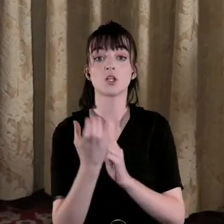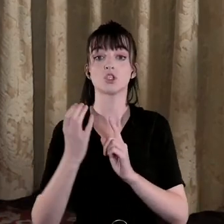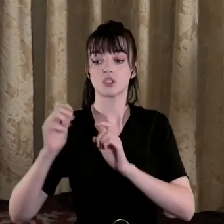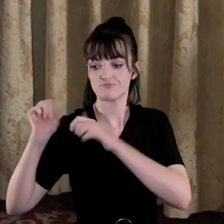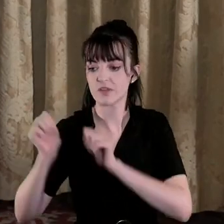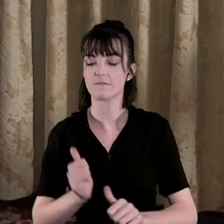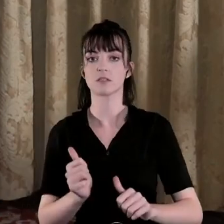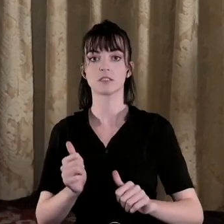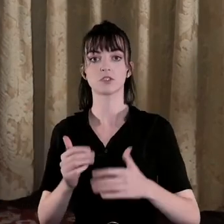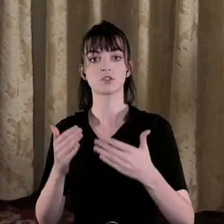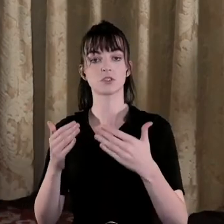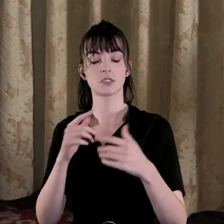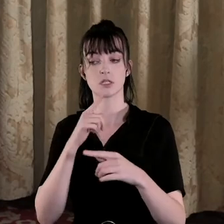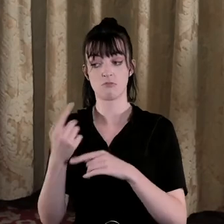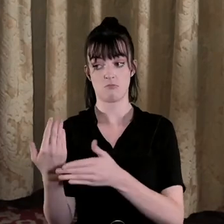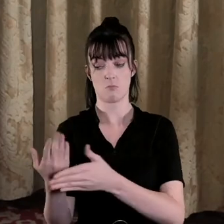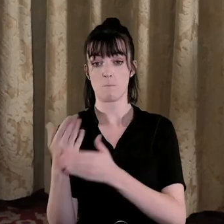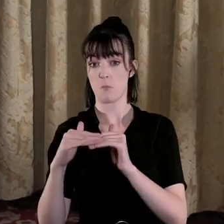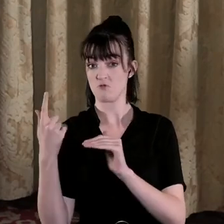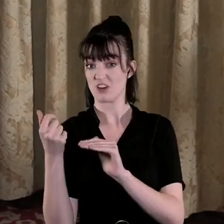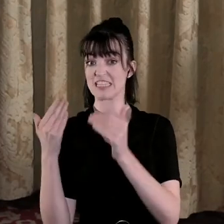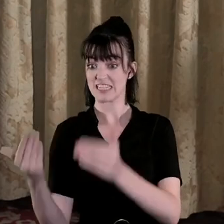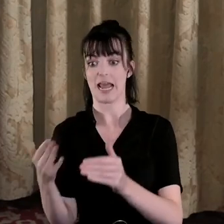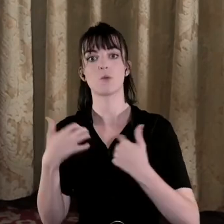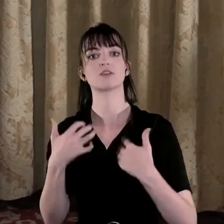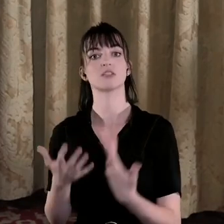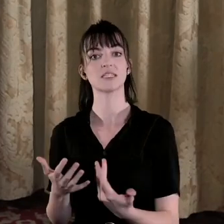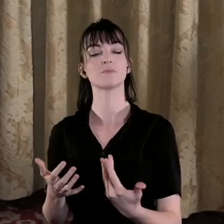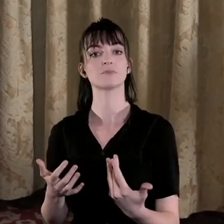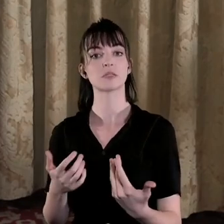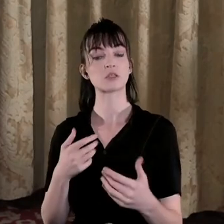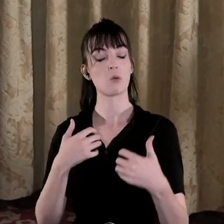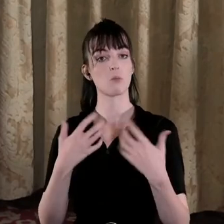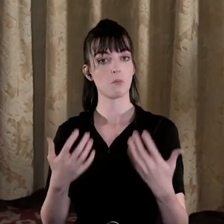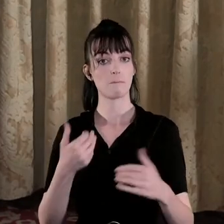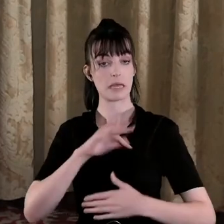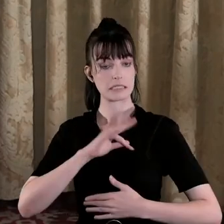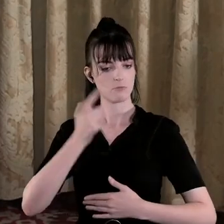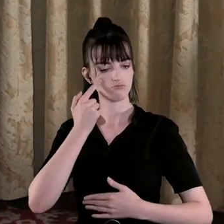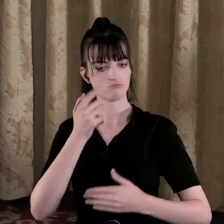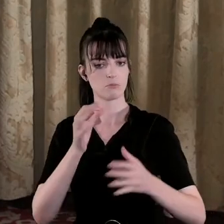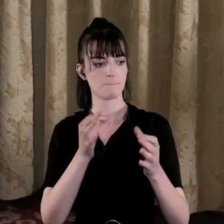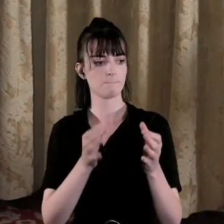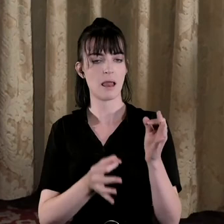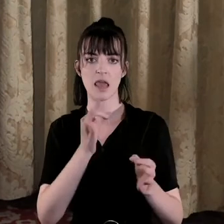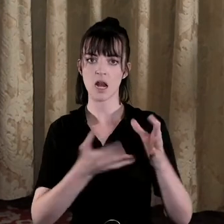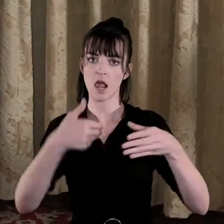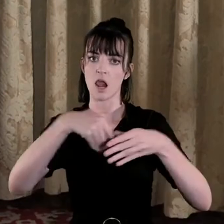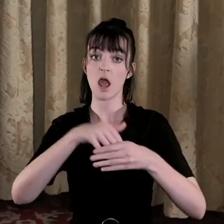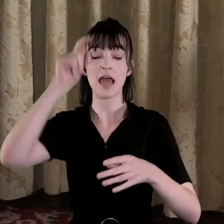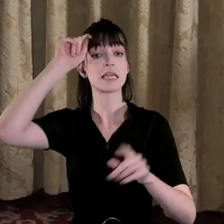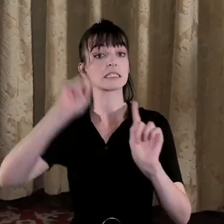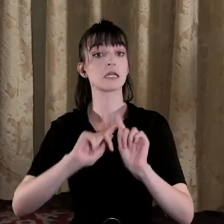until later I mean I would be drawn to kind of again the political context to think about that I mean I think the big difference between